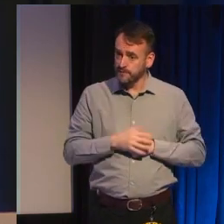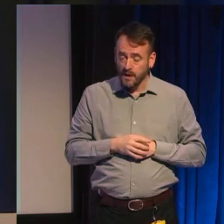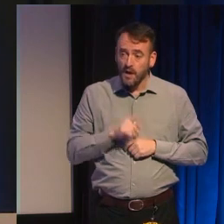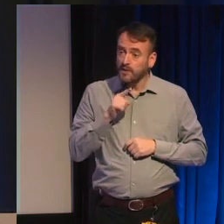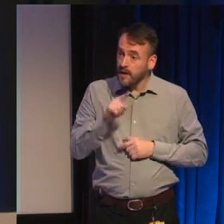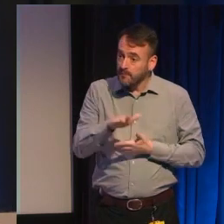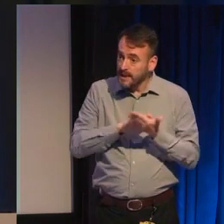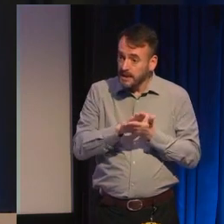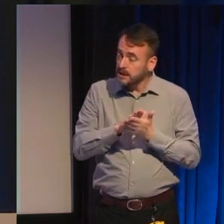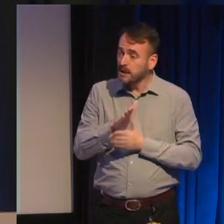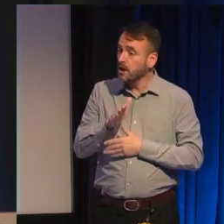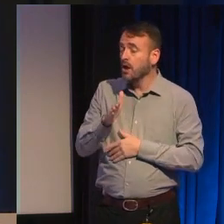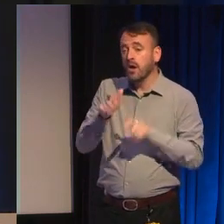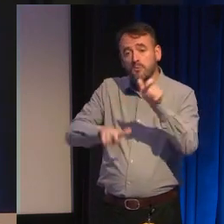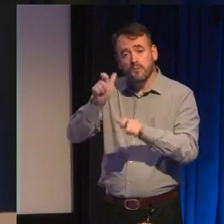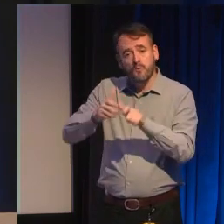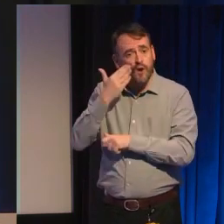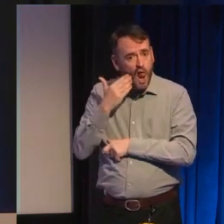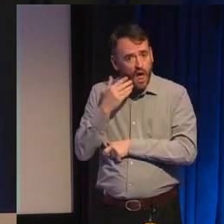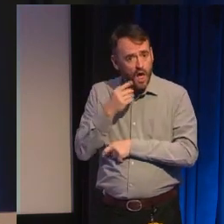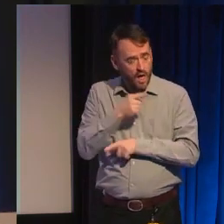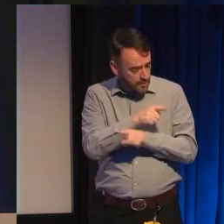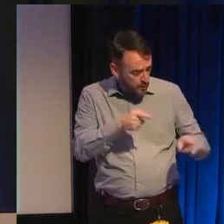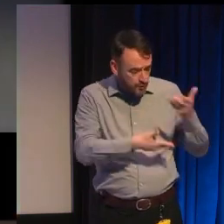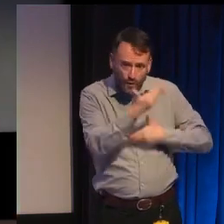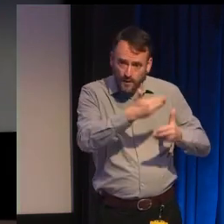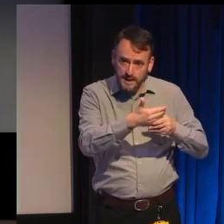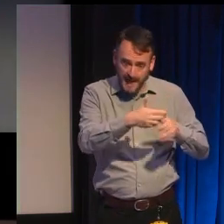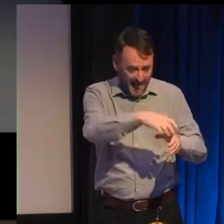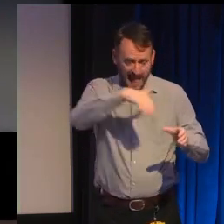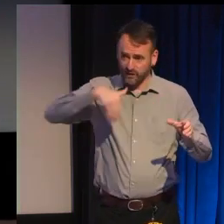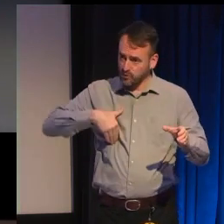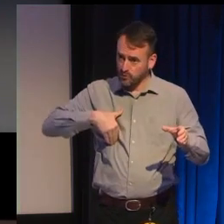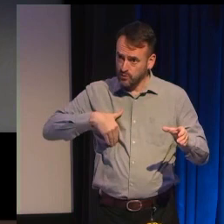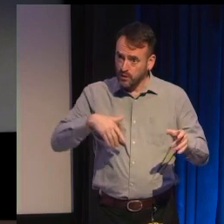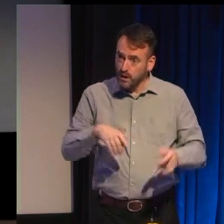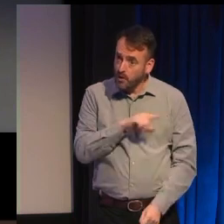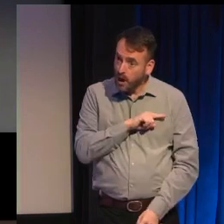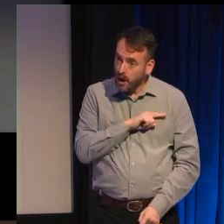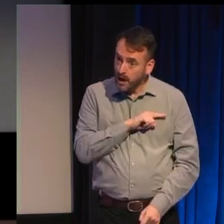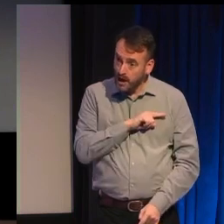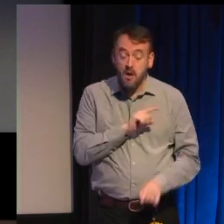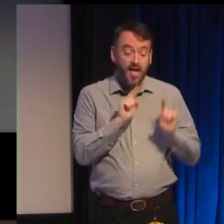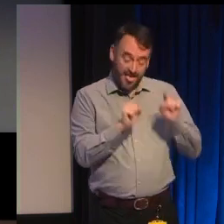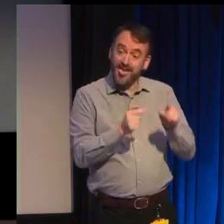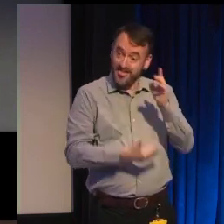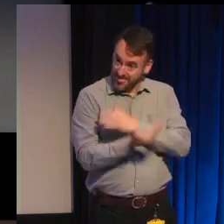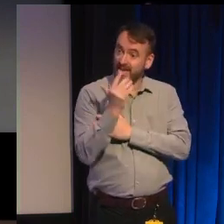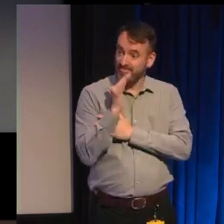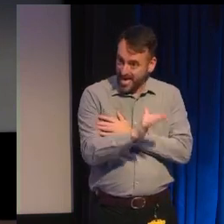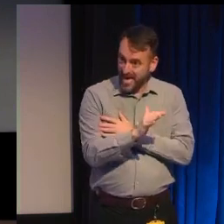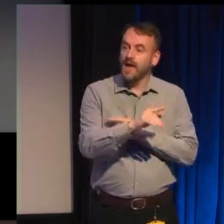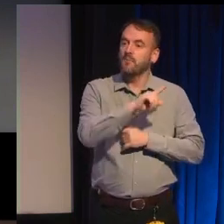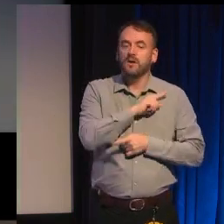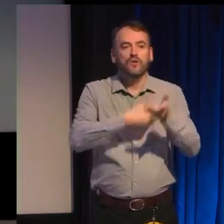stories in the setting not because they weren't present in the period but because they aren't present in the stories that we hear about this